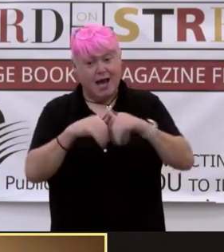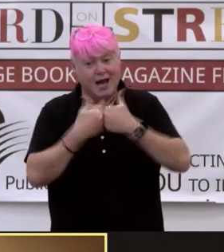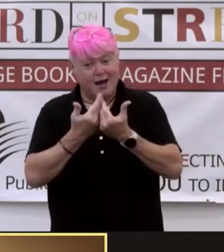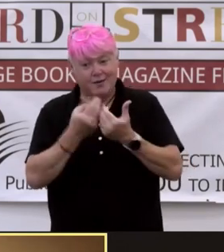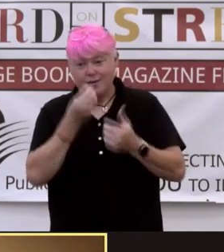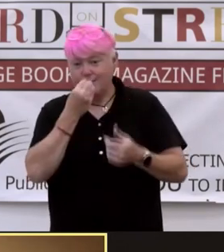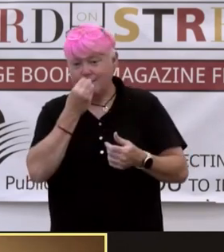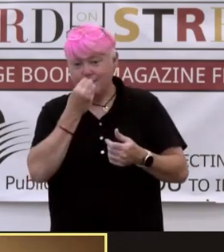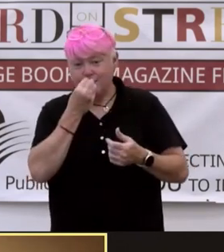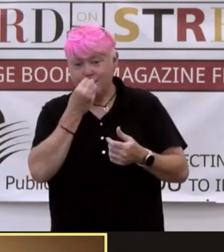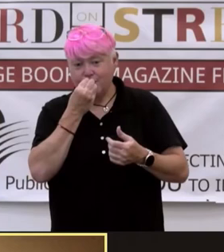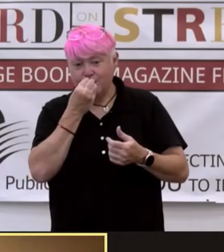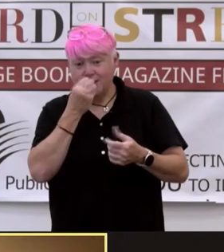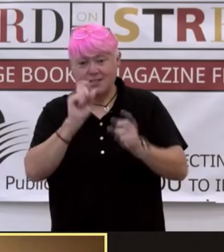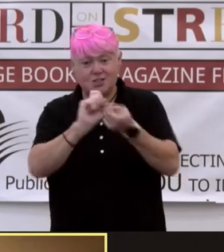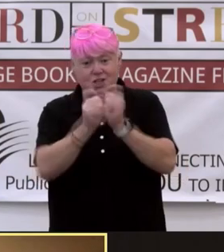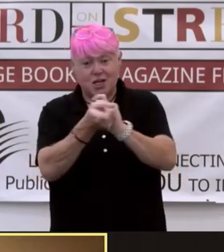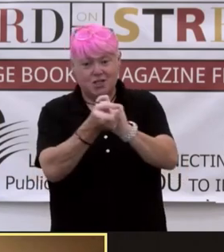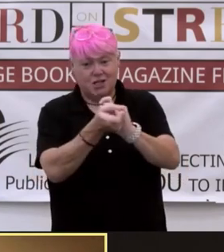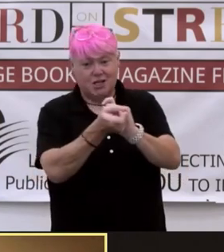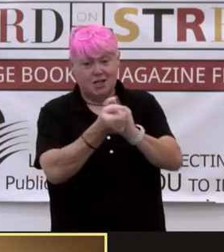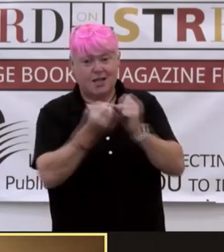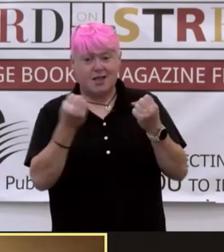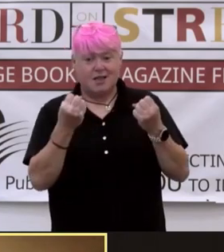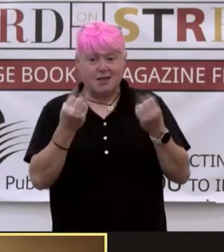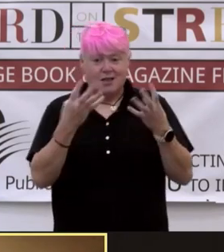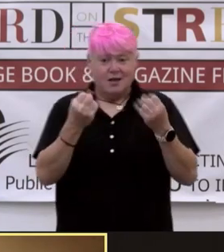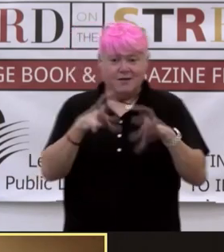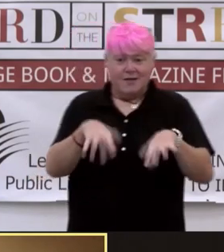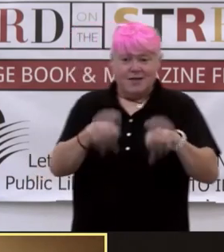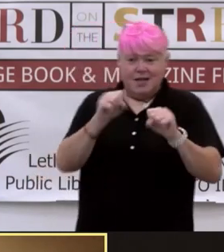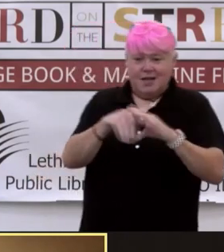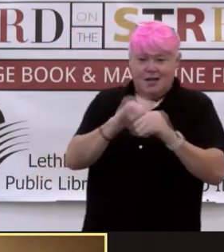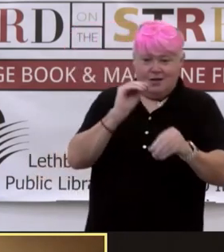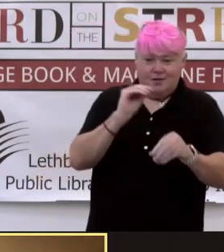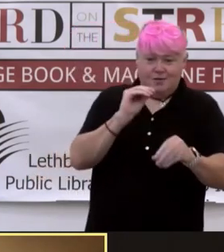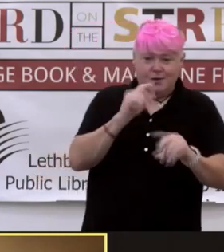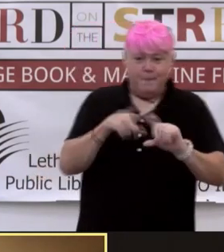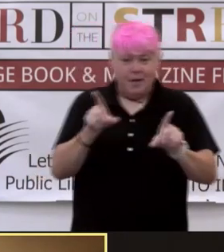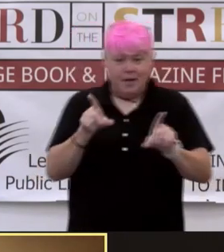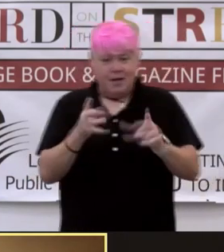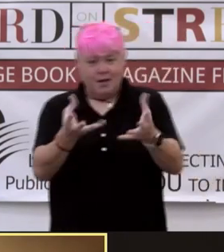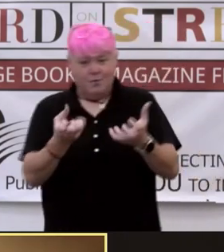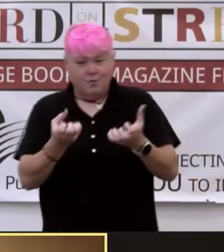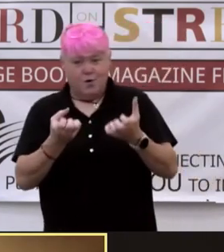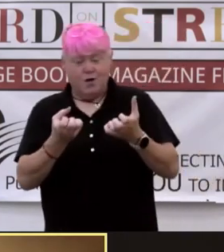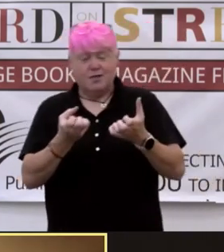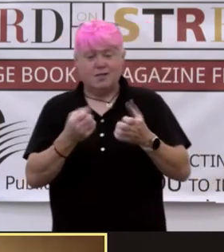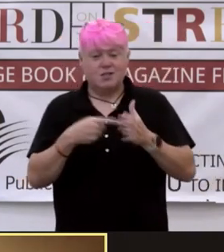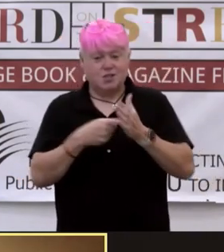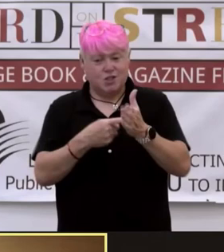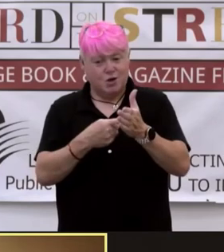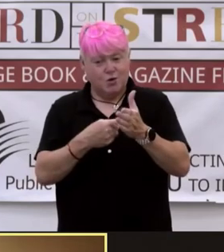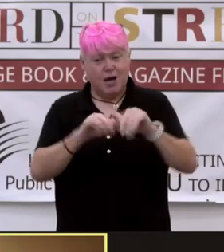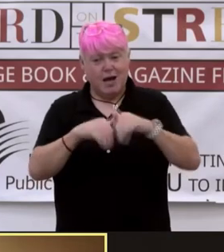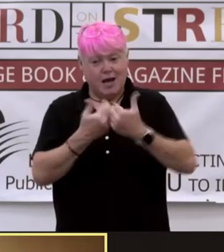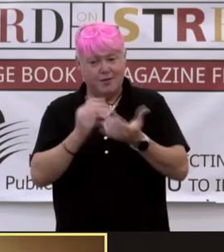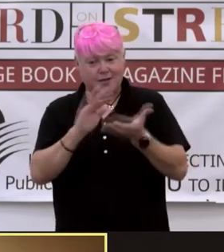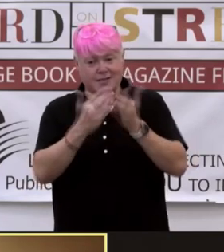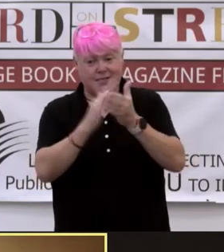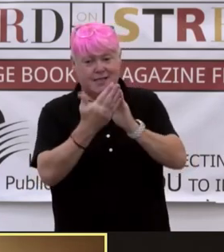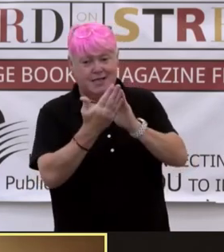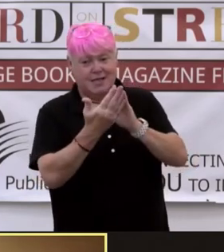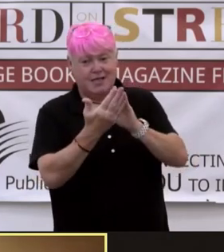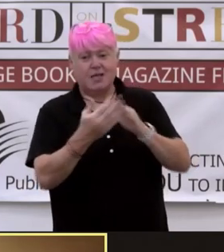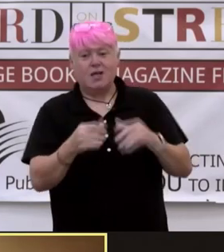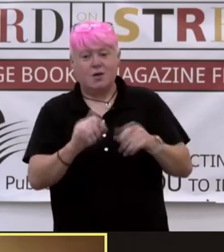food is evolving. A lot of that was taken out. But I wanted to show how the city was moving closer to becoming more harmonious